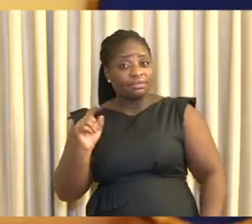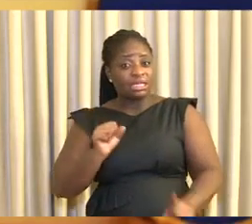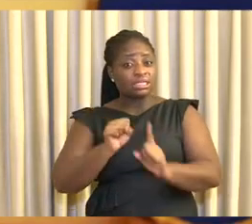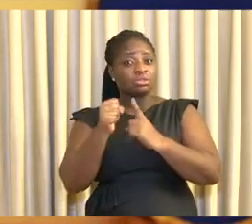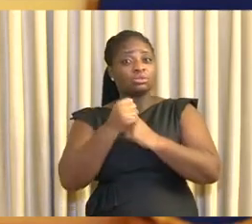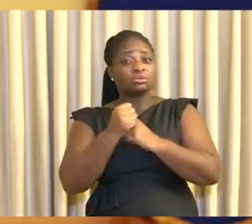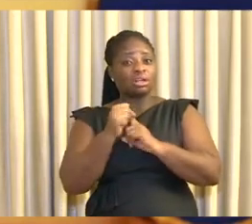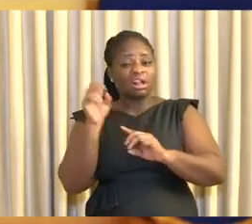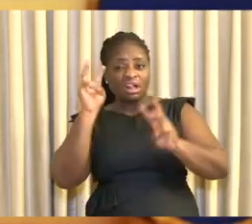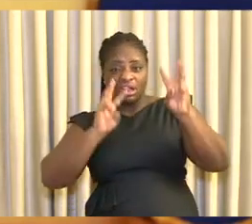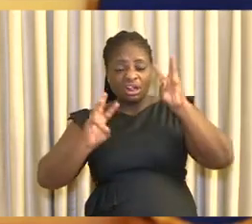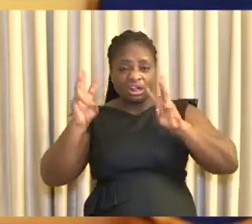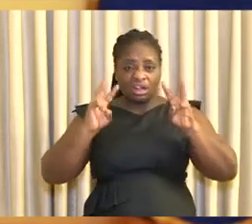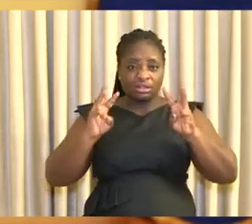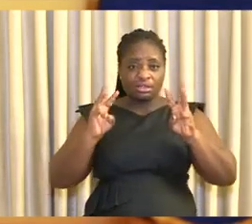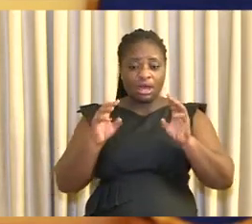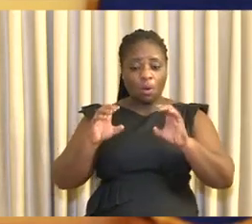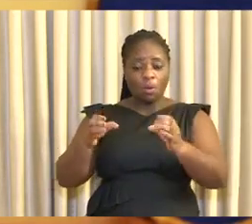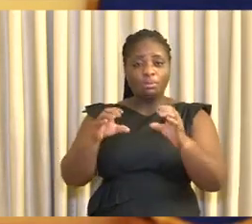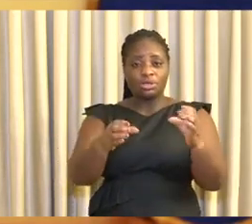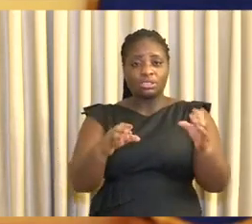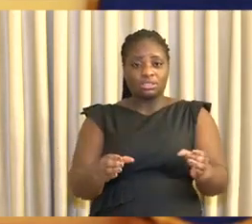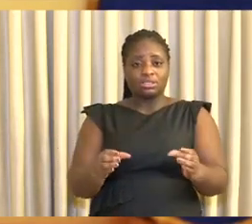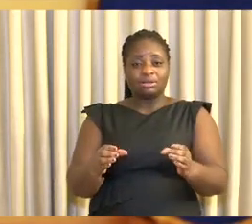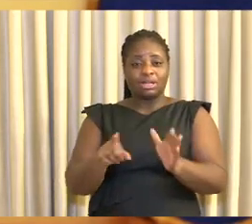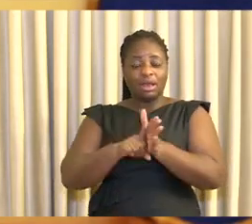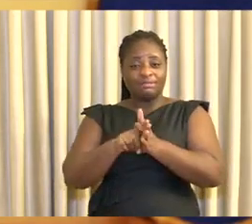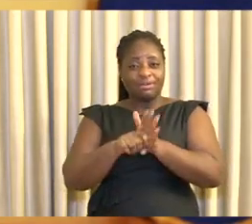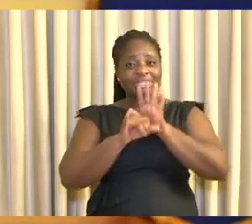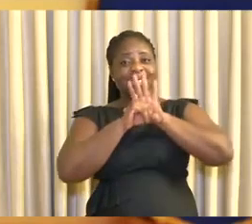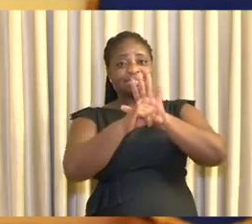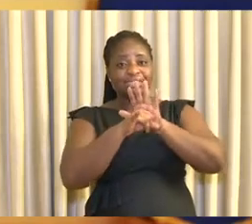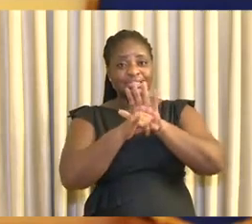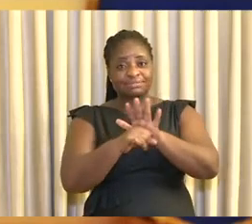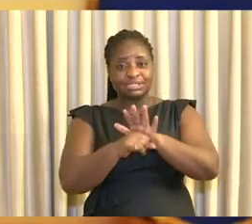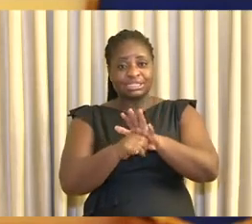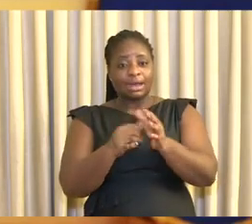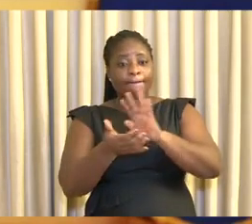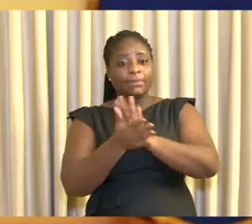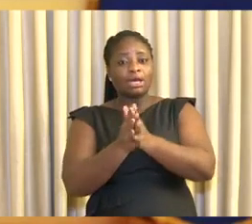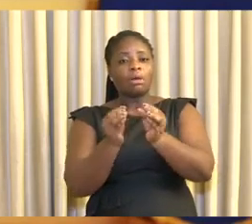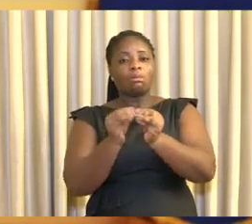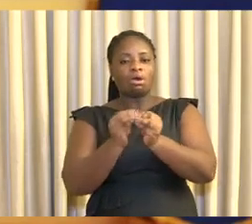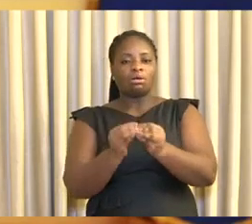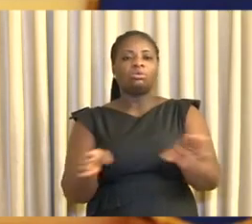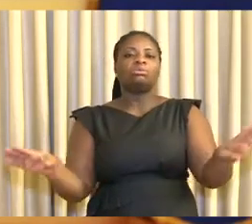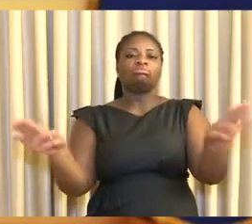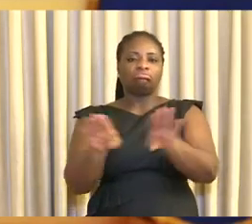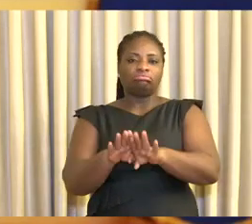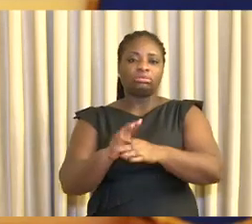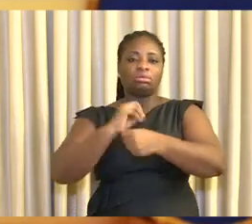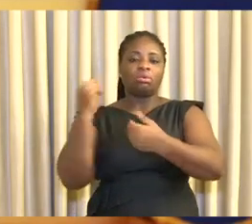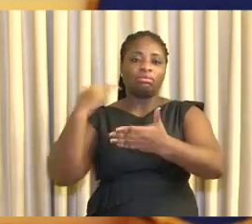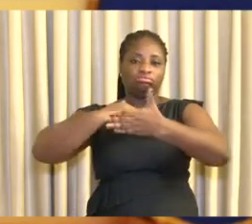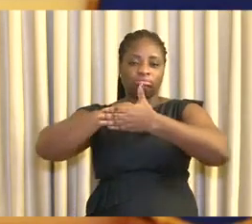Whenever the situation so warrants, a community in which the virus is identified as becoming prevalent will